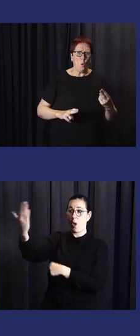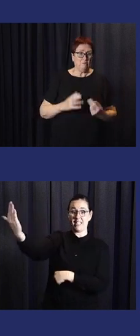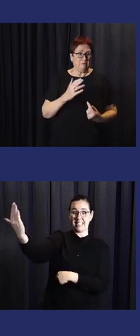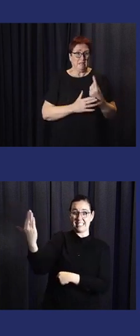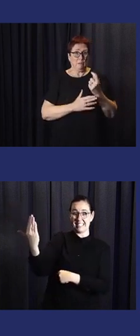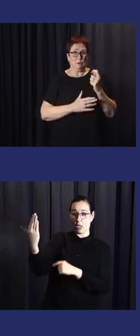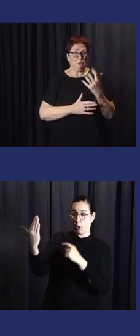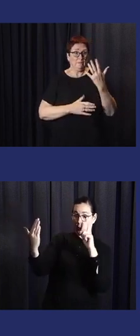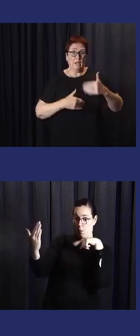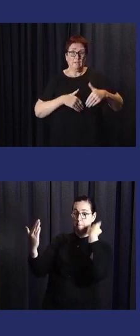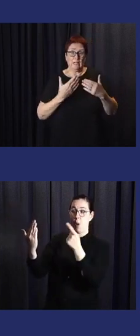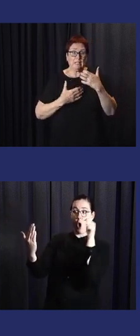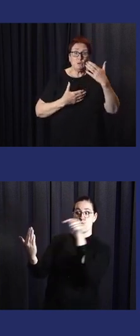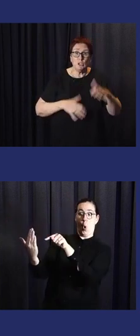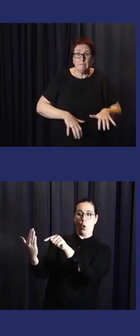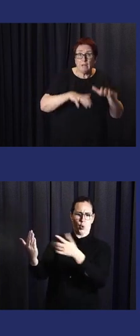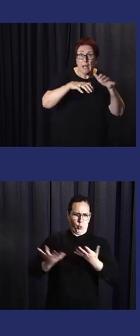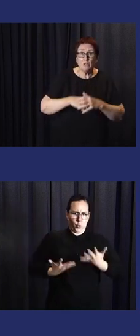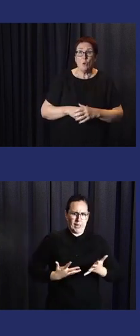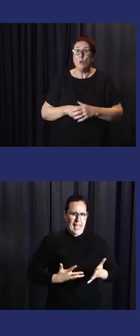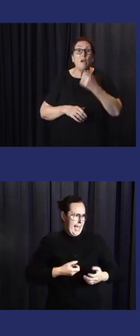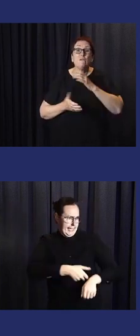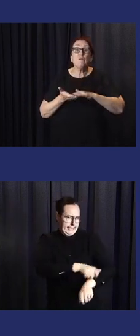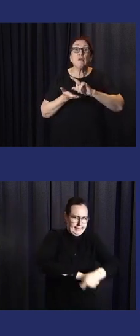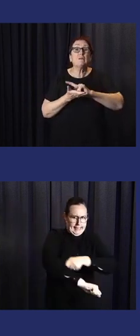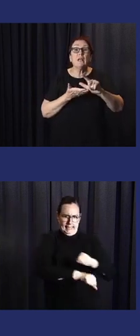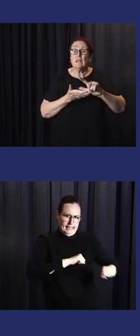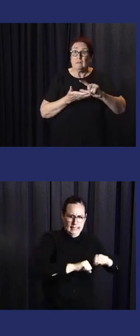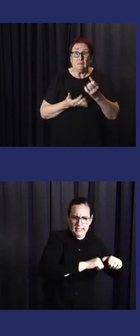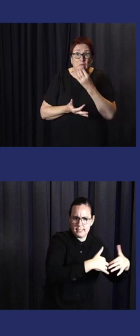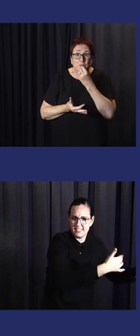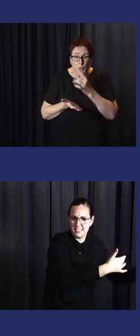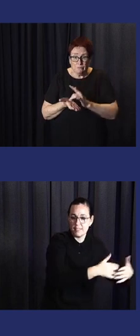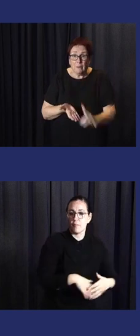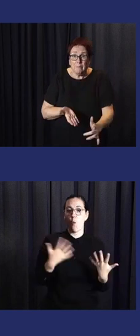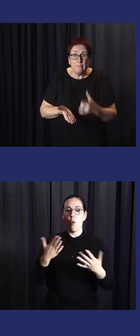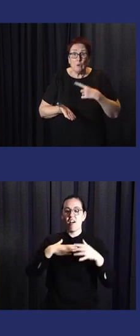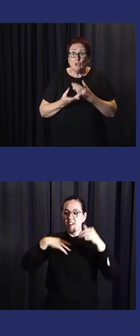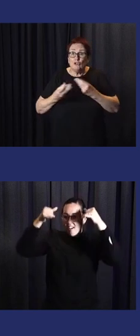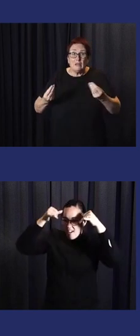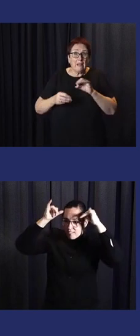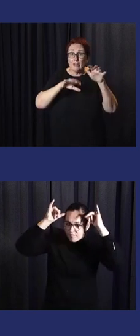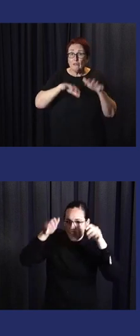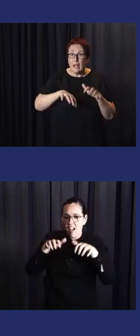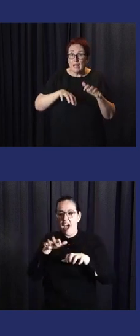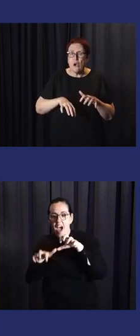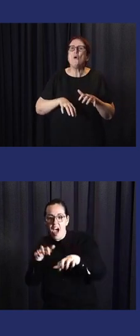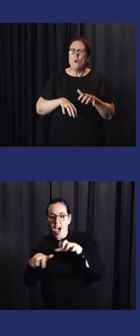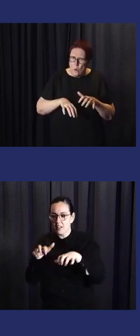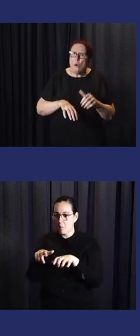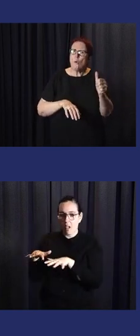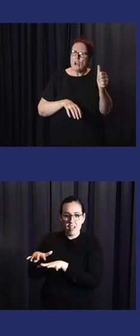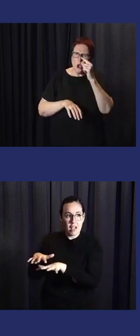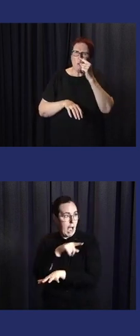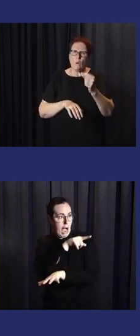your home tomorrow? Or that your livestock will be in danger from a big flood that is coming in five days? Or that months from now, you might not